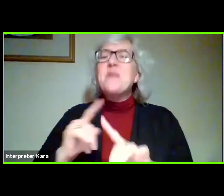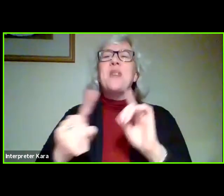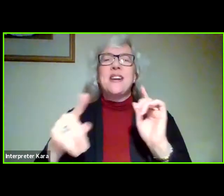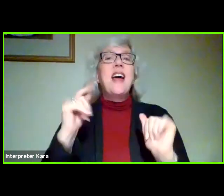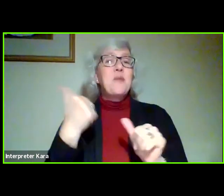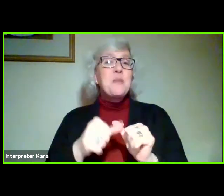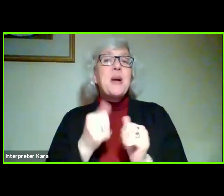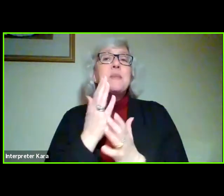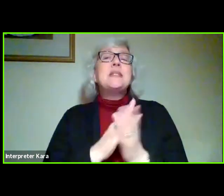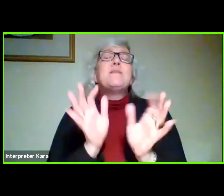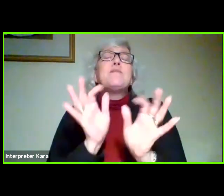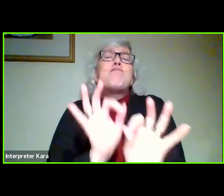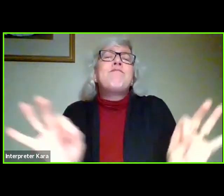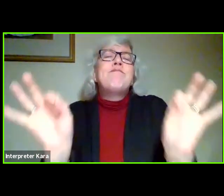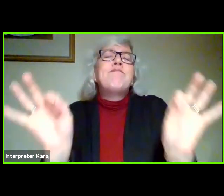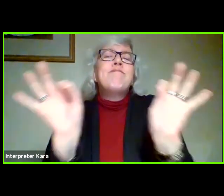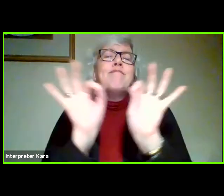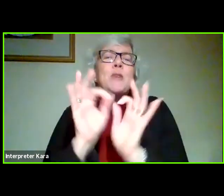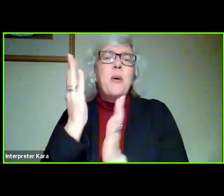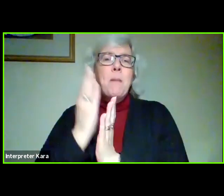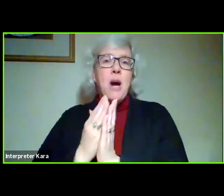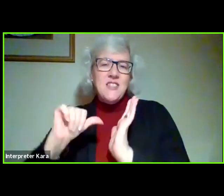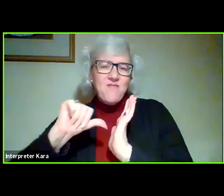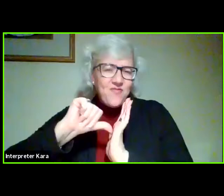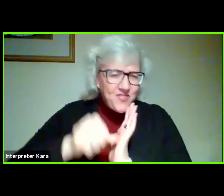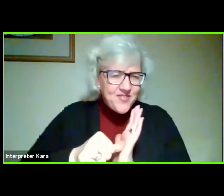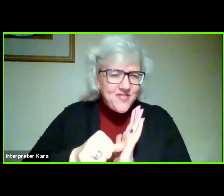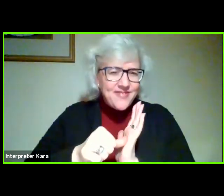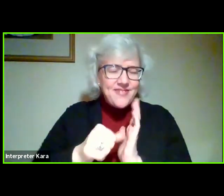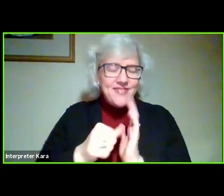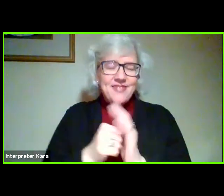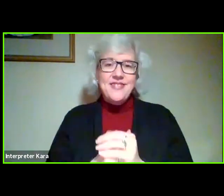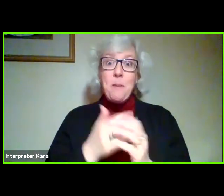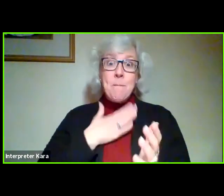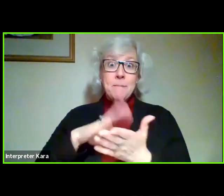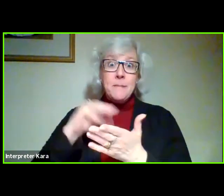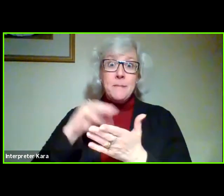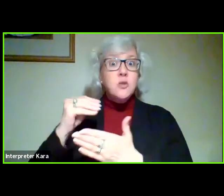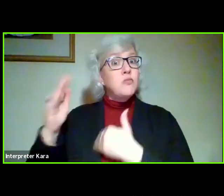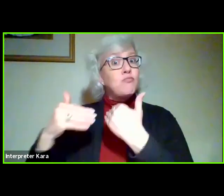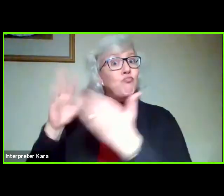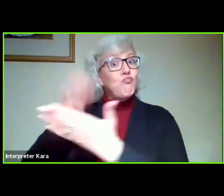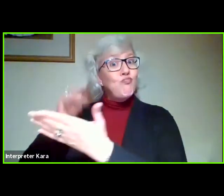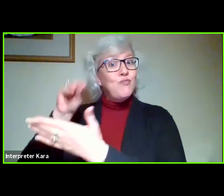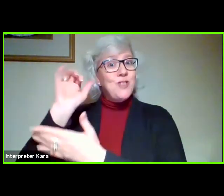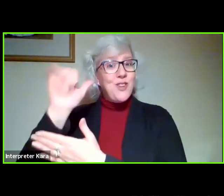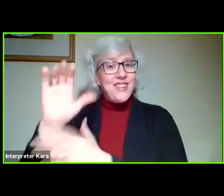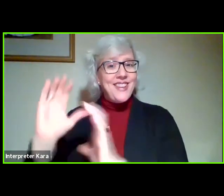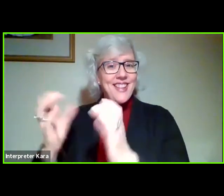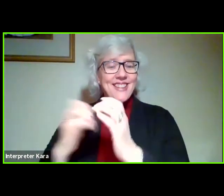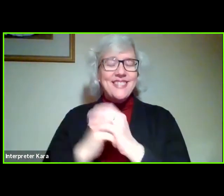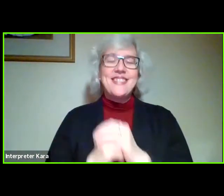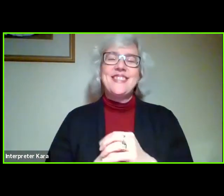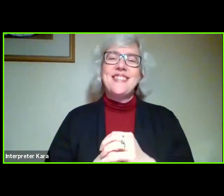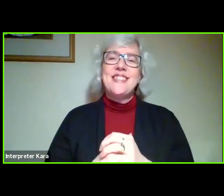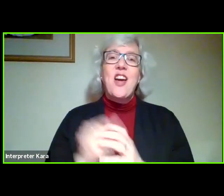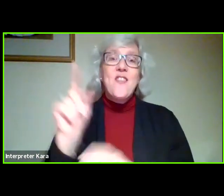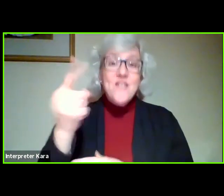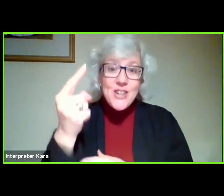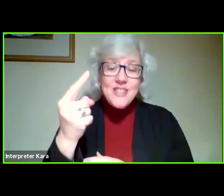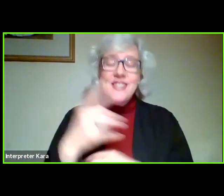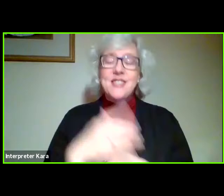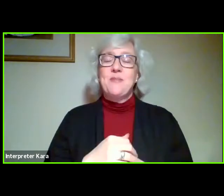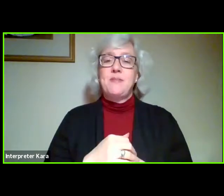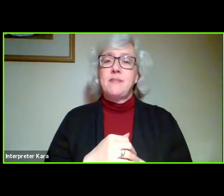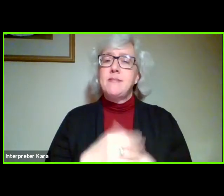remember some key elements that I tried to emphasize while my students were going through their design courses. The first one